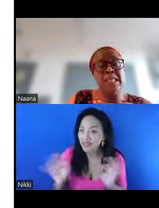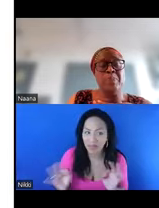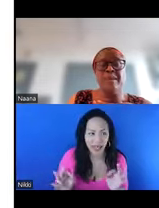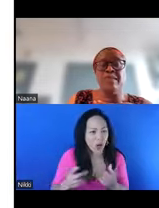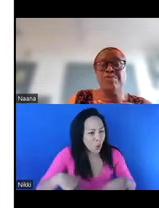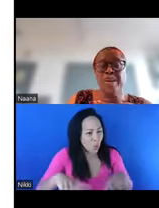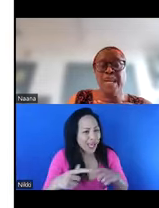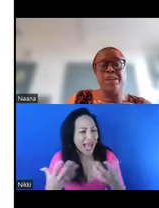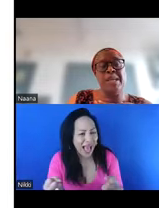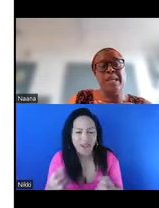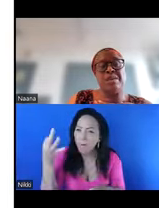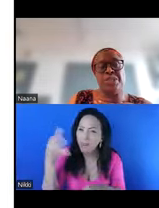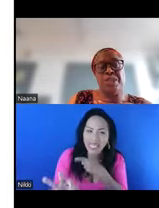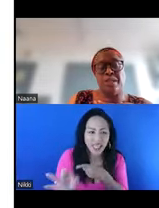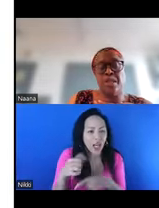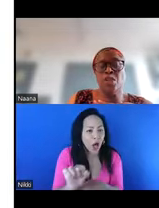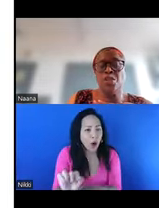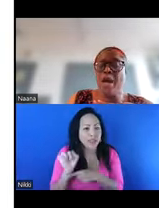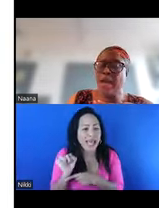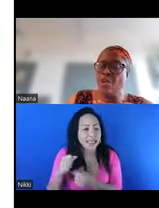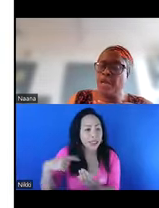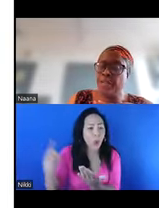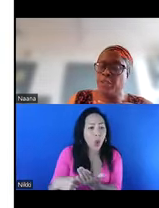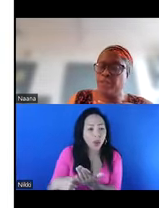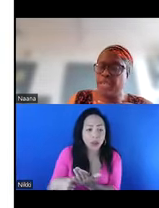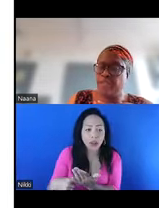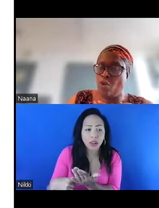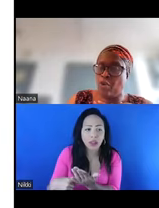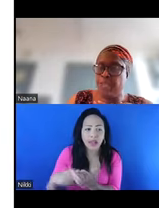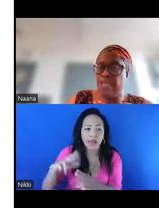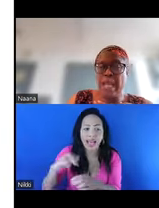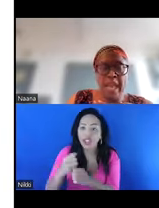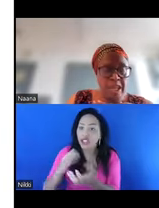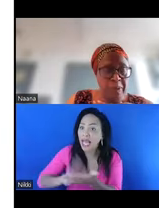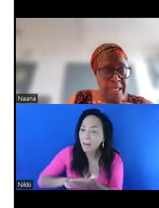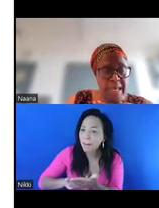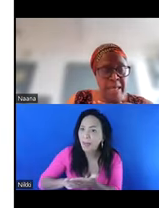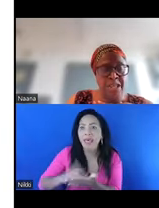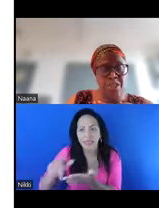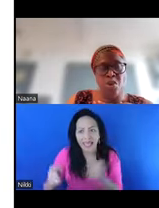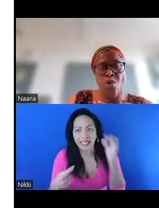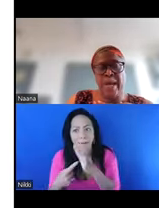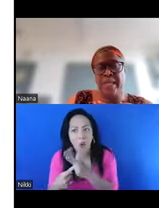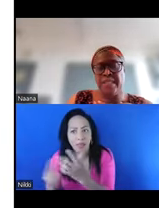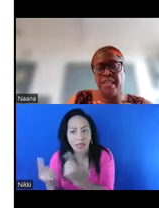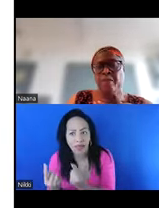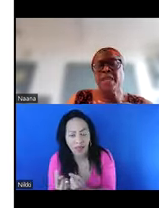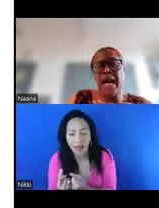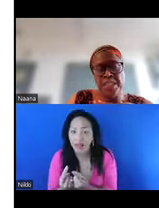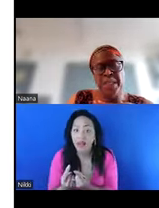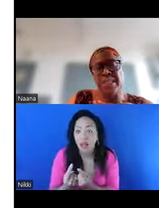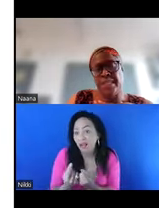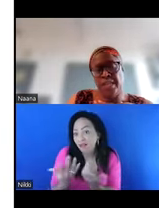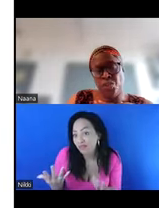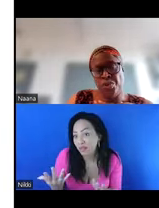That has been really, really crucial. So how long are these protective orders? Anybody can actually go ahead and say,